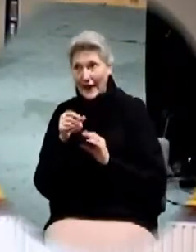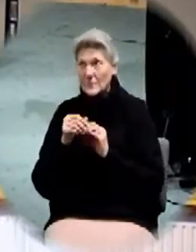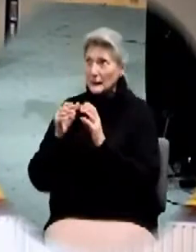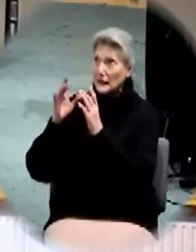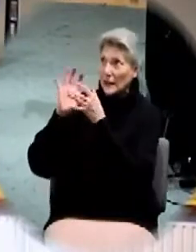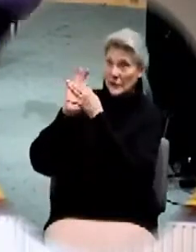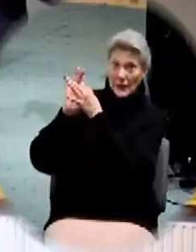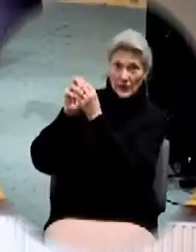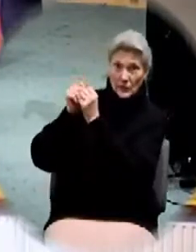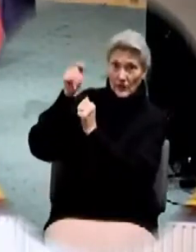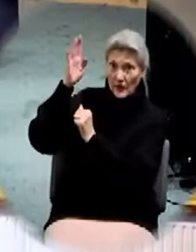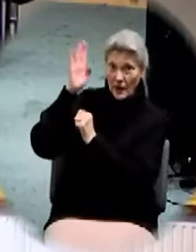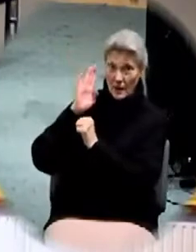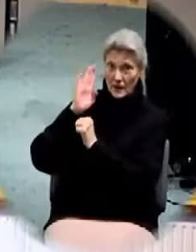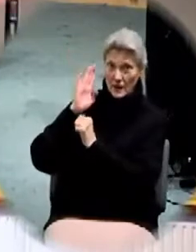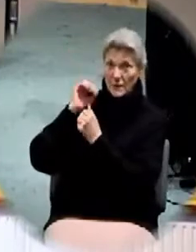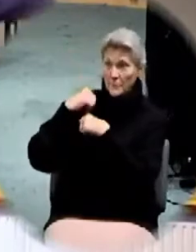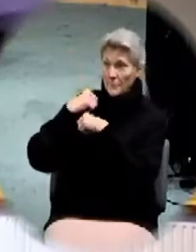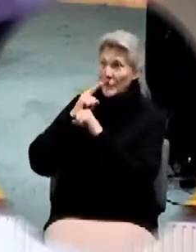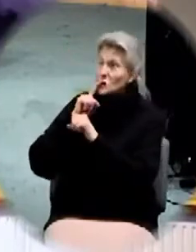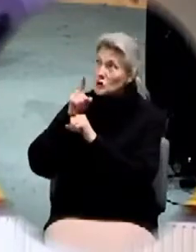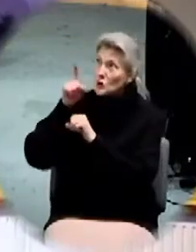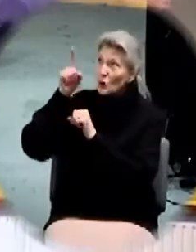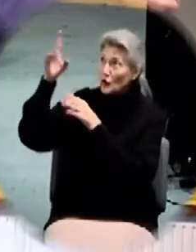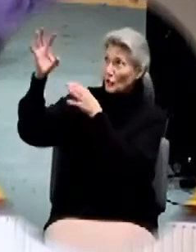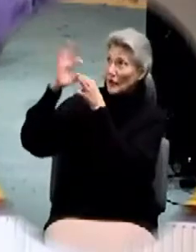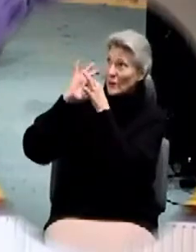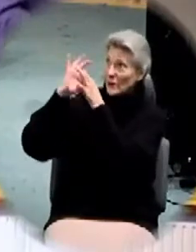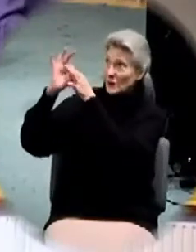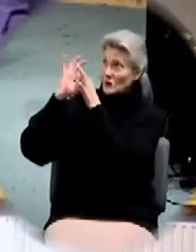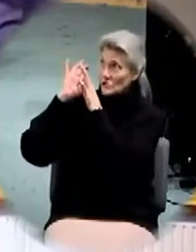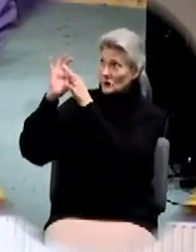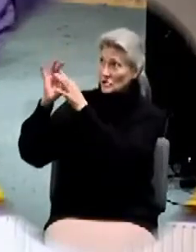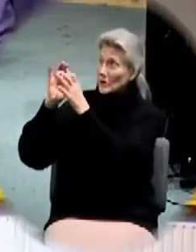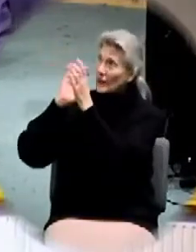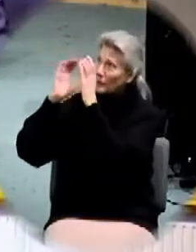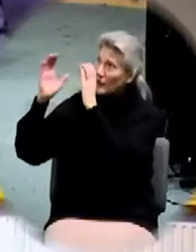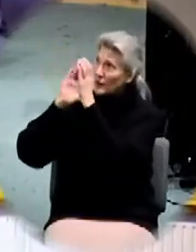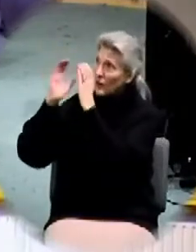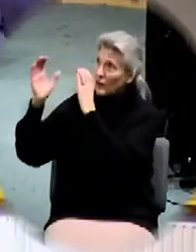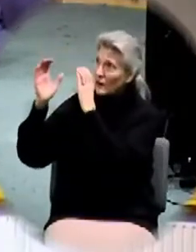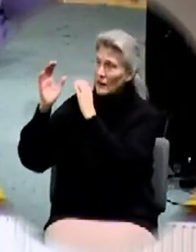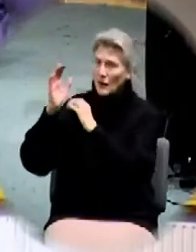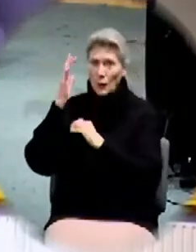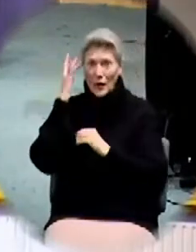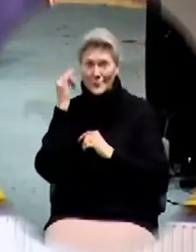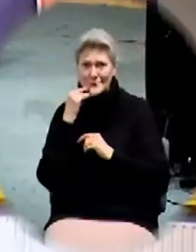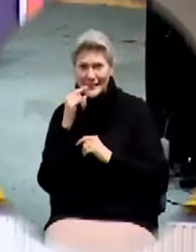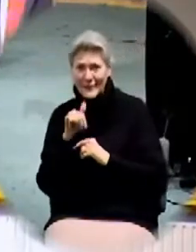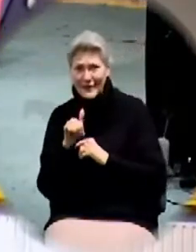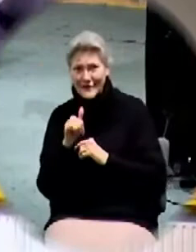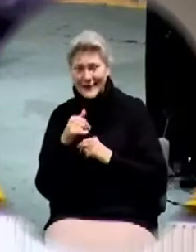Right? Why do we say that? Because human nature is basically, by and large, lazy.